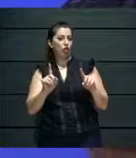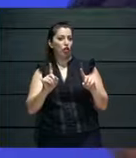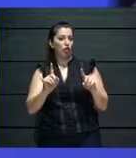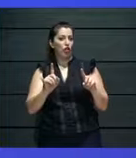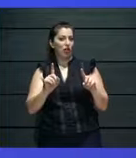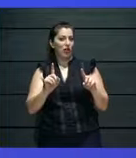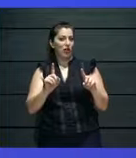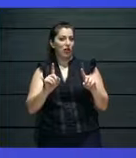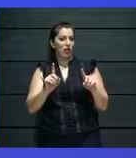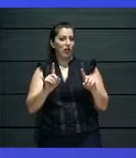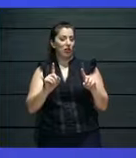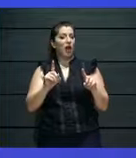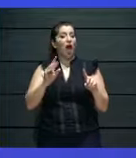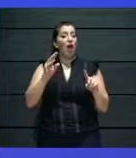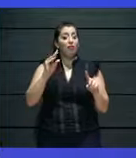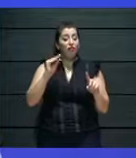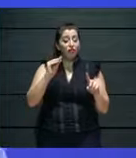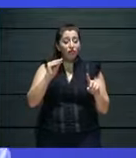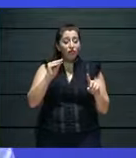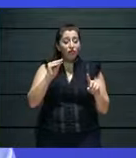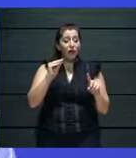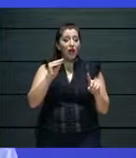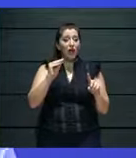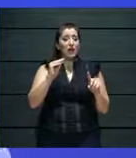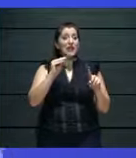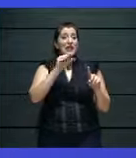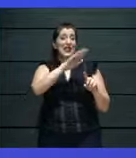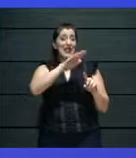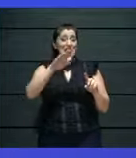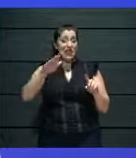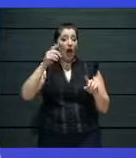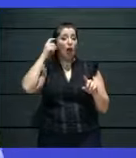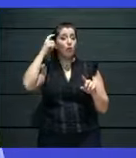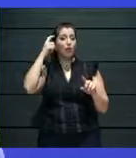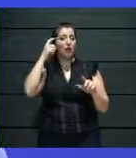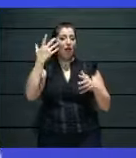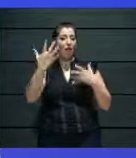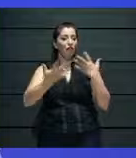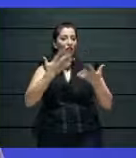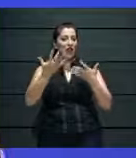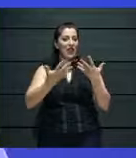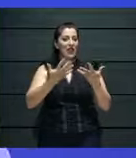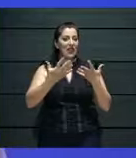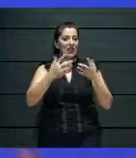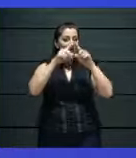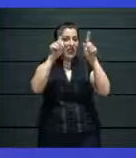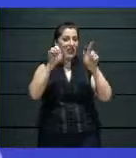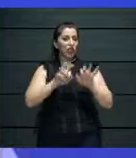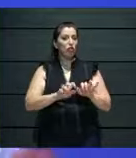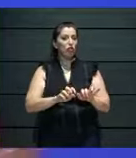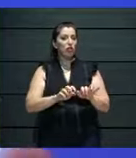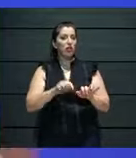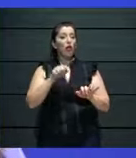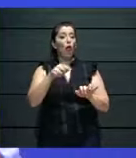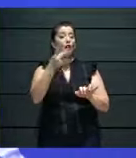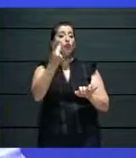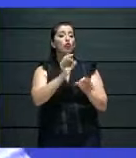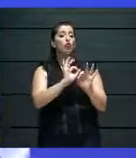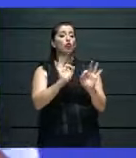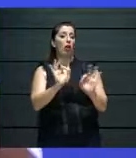now expecting digital content to be given for free. Right? So, one of the biggest... when we tap